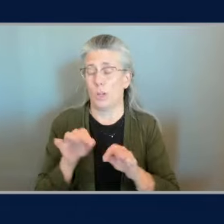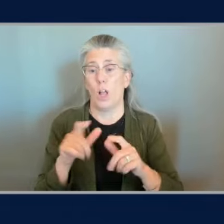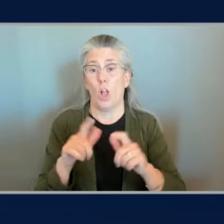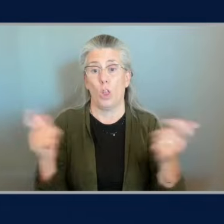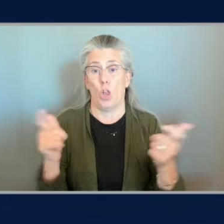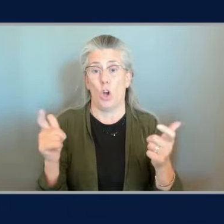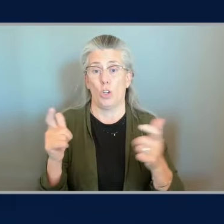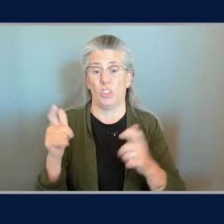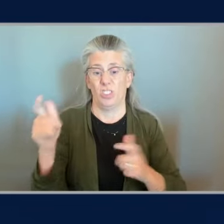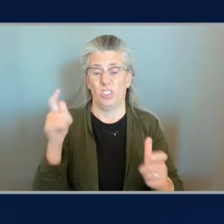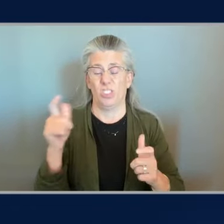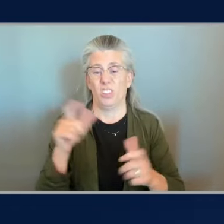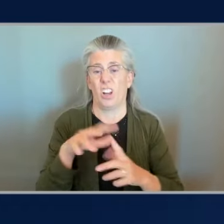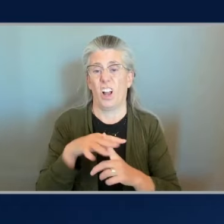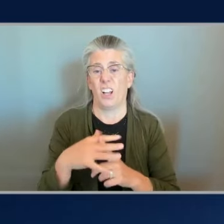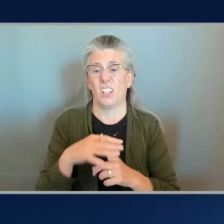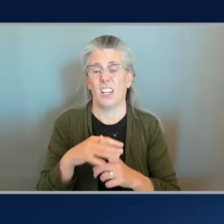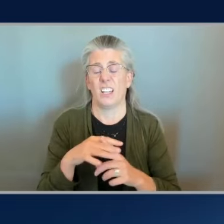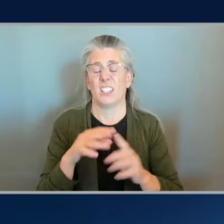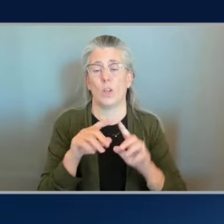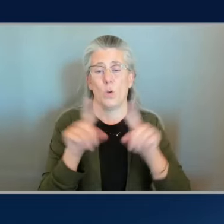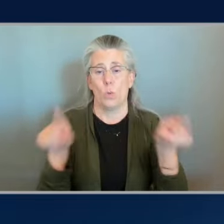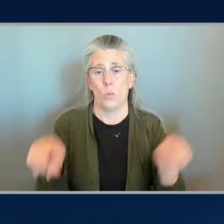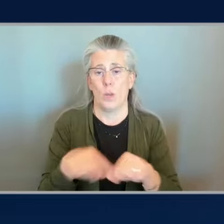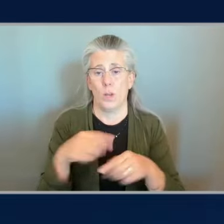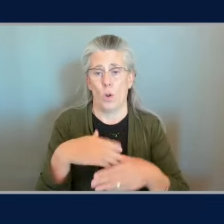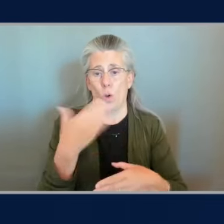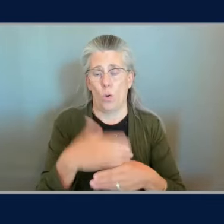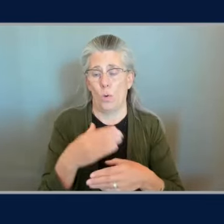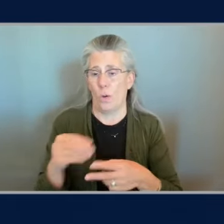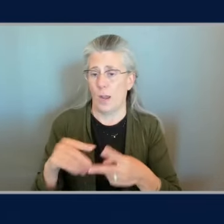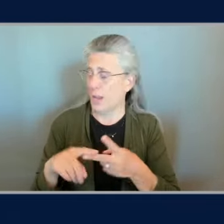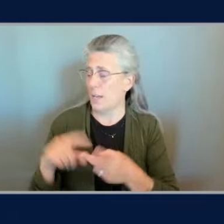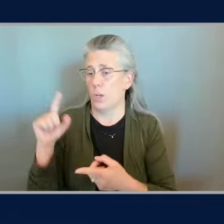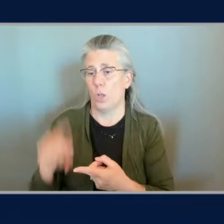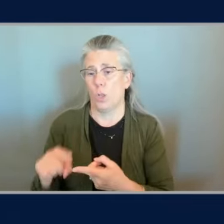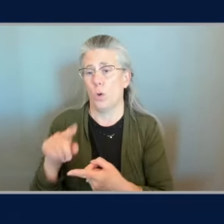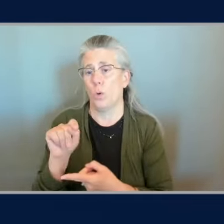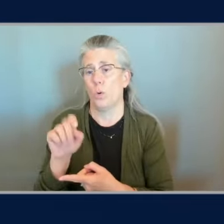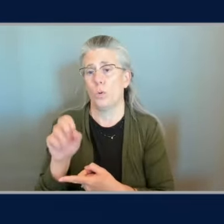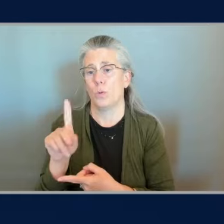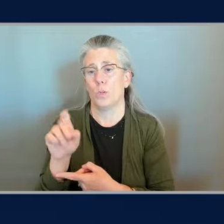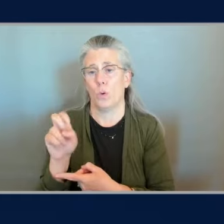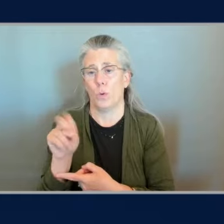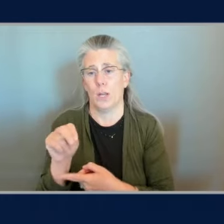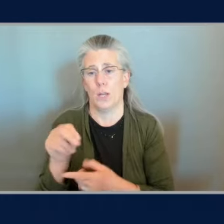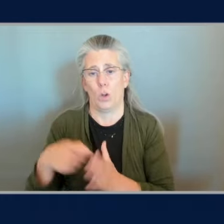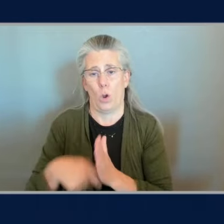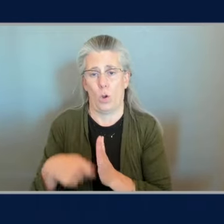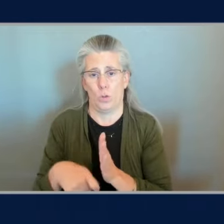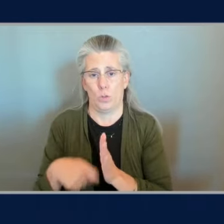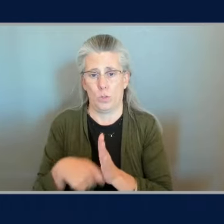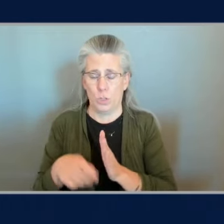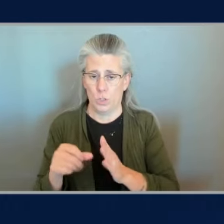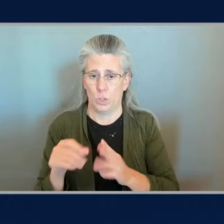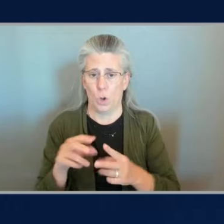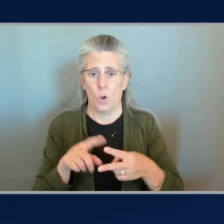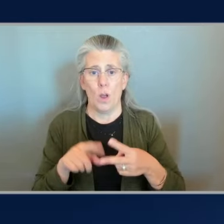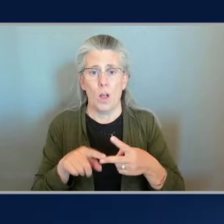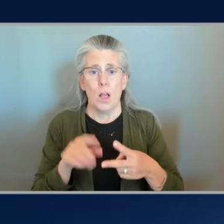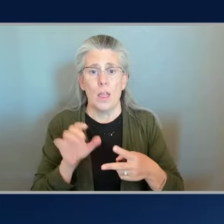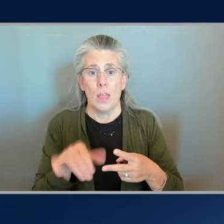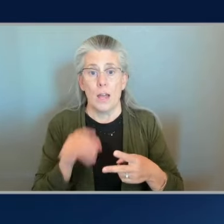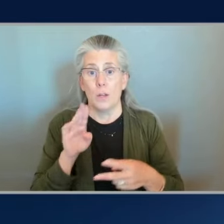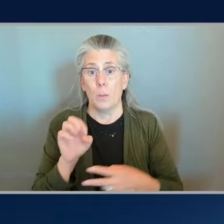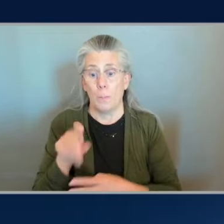lower sort of token cost and clawed on bedrock was really uh the the the solution for us and at the time when we did all of